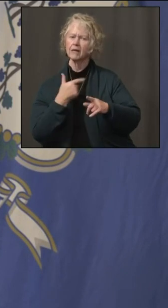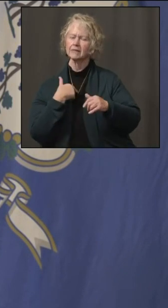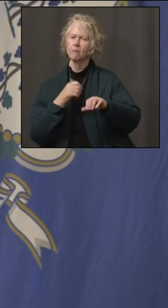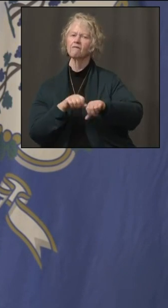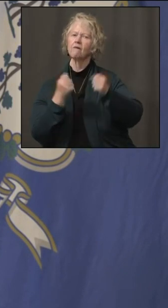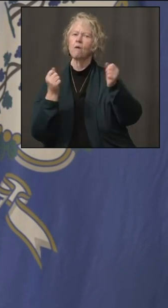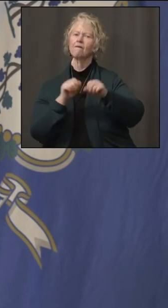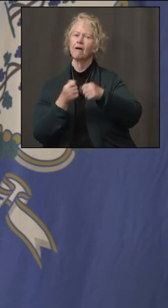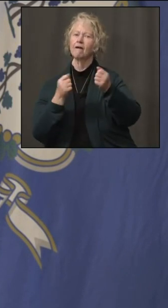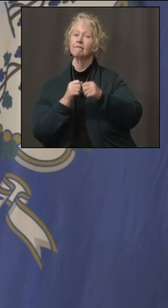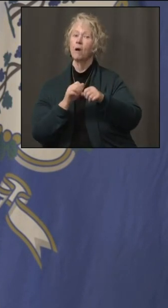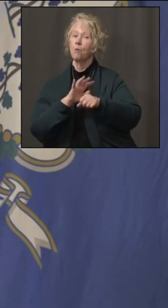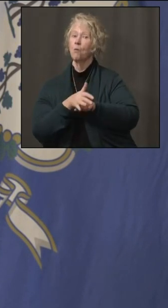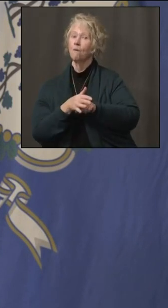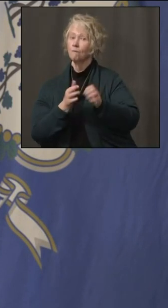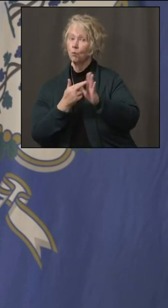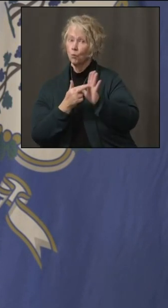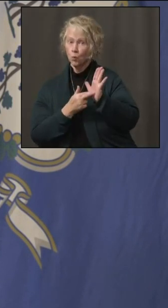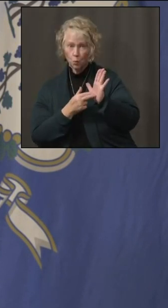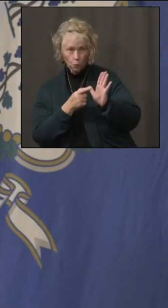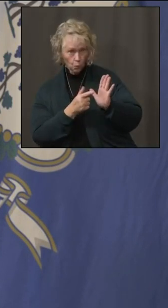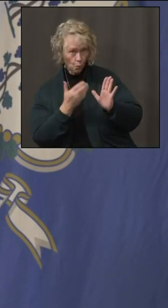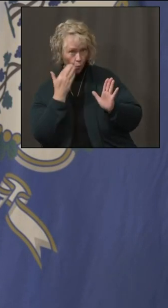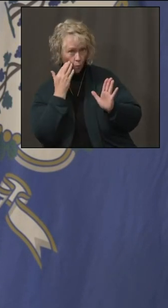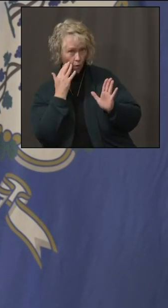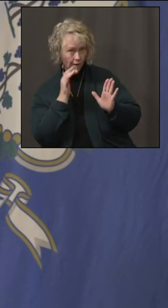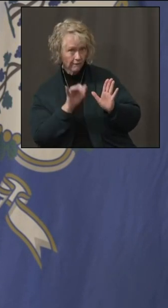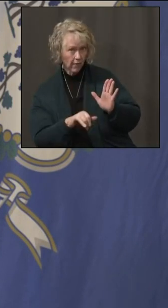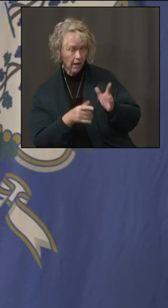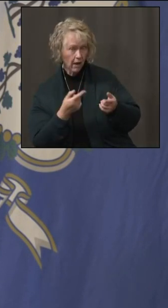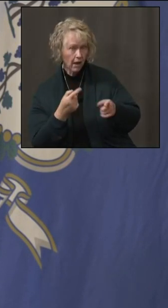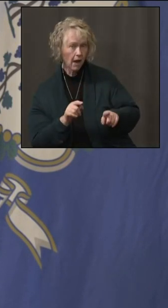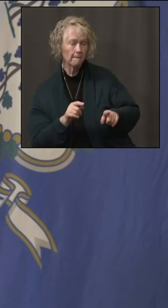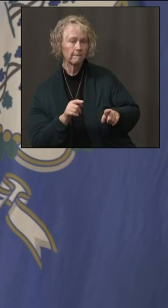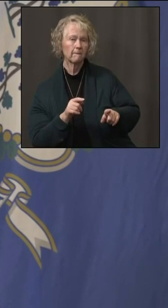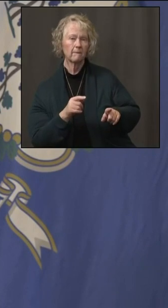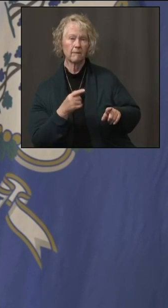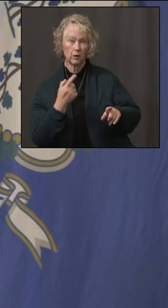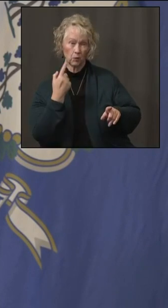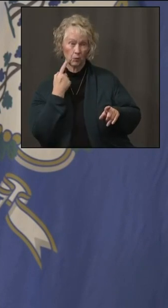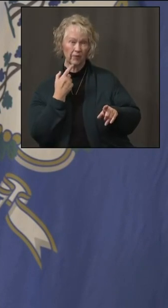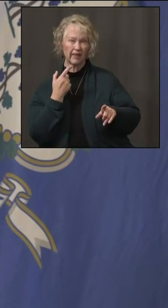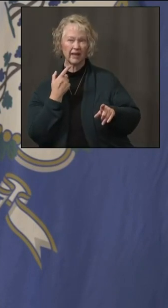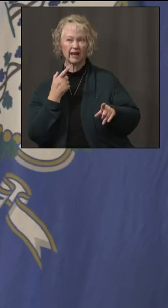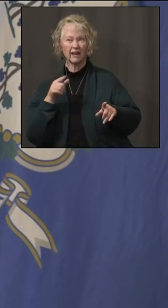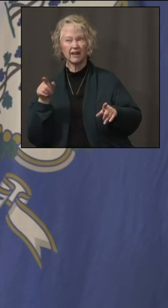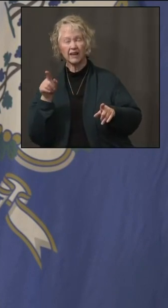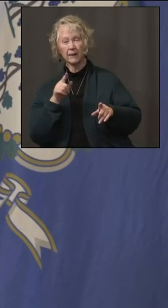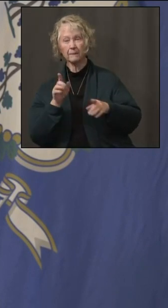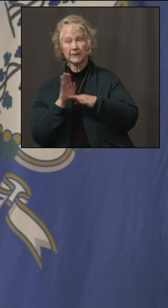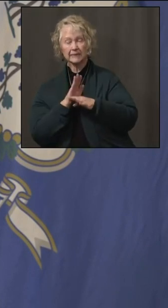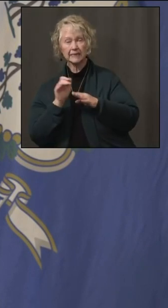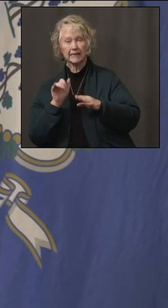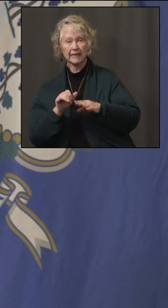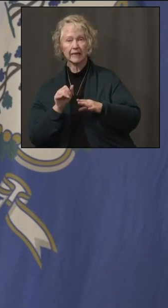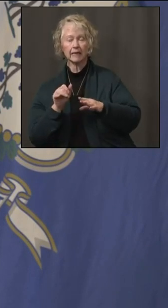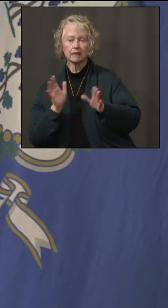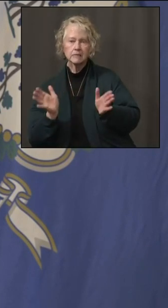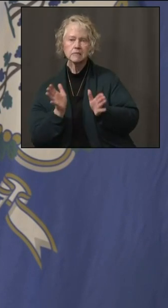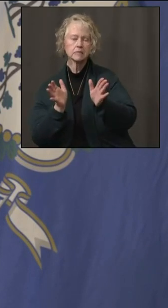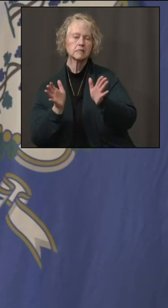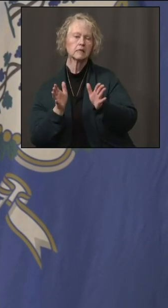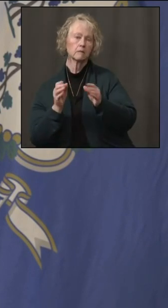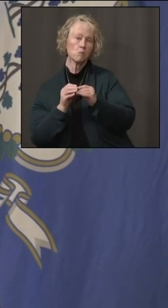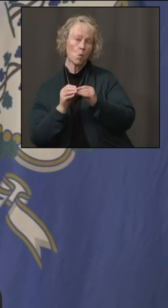violations. Were you made aware of that case? And overall, do you think enforcement needs to get tougher with businesses that are not